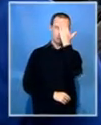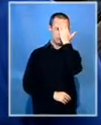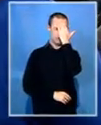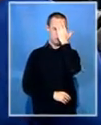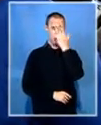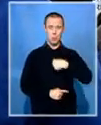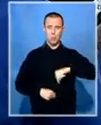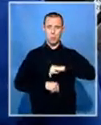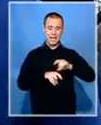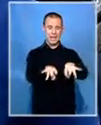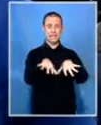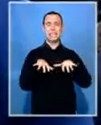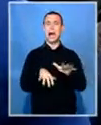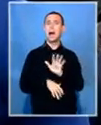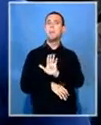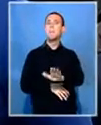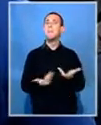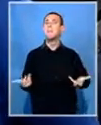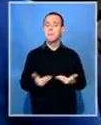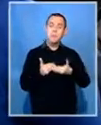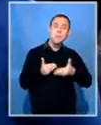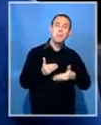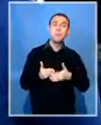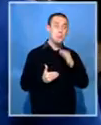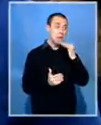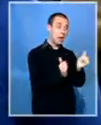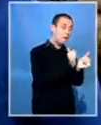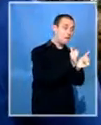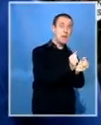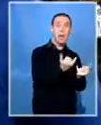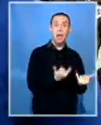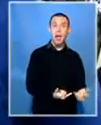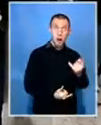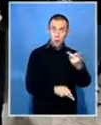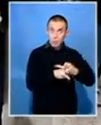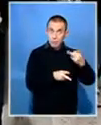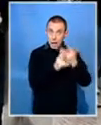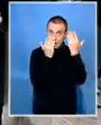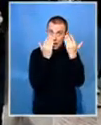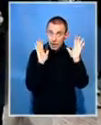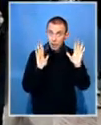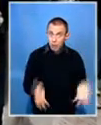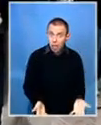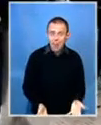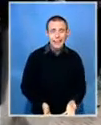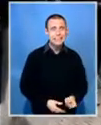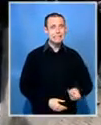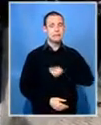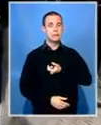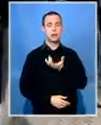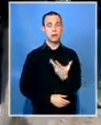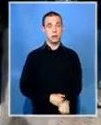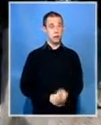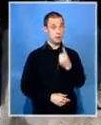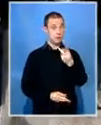examinations. These students won't have time to prepare for their examinations. A strong police presence is being